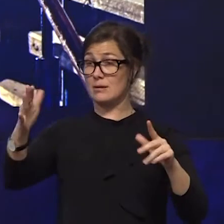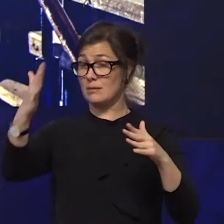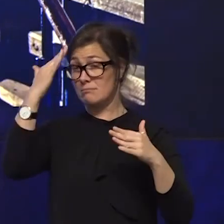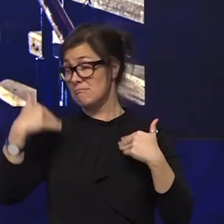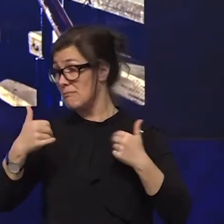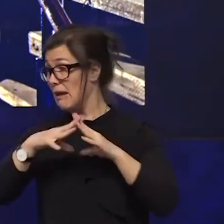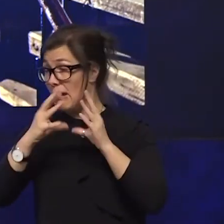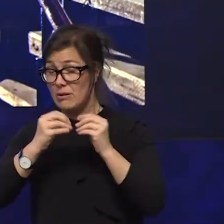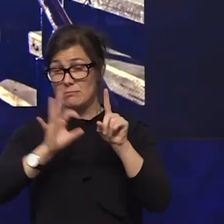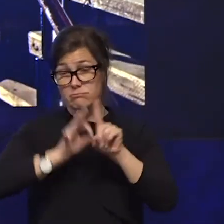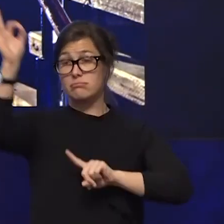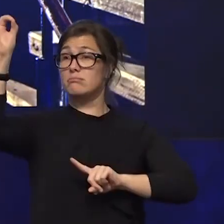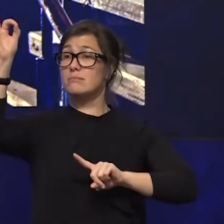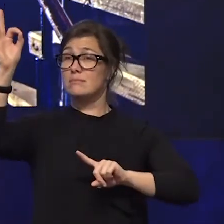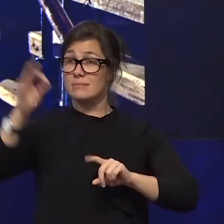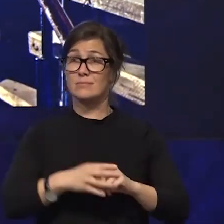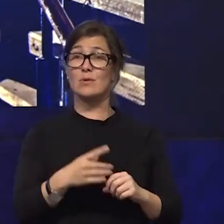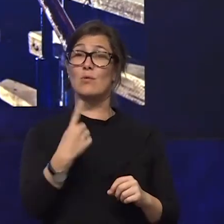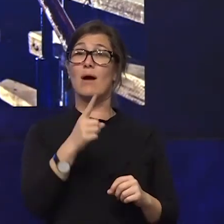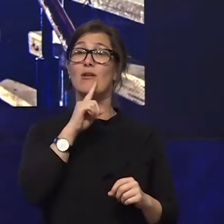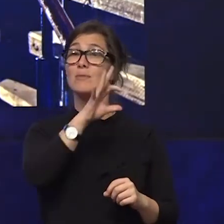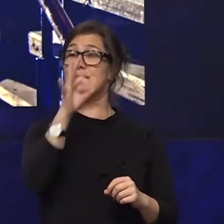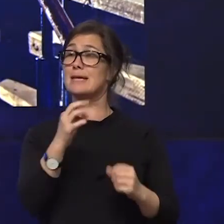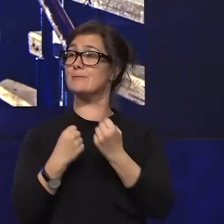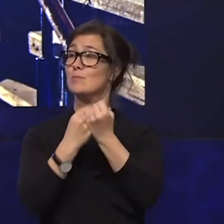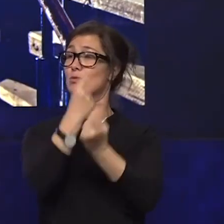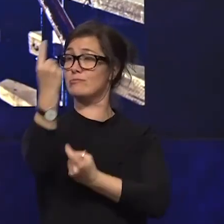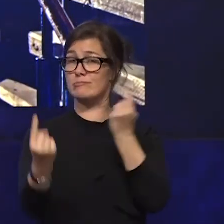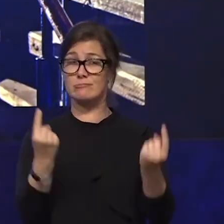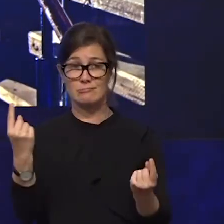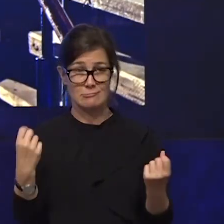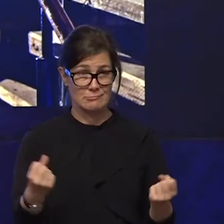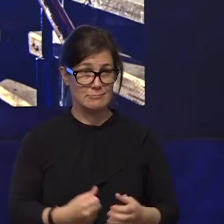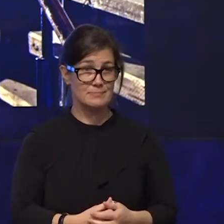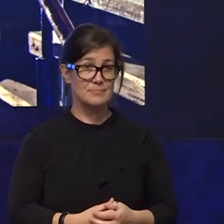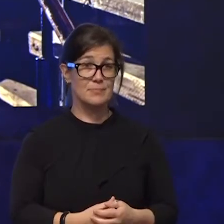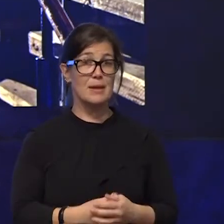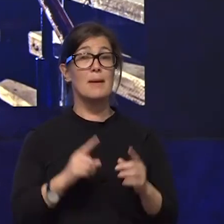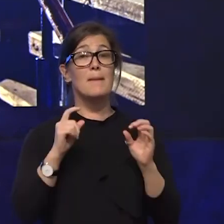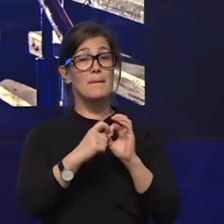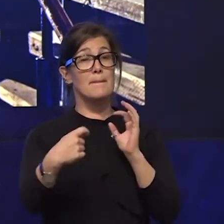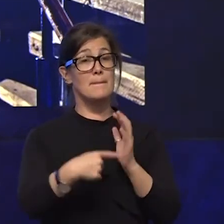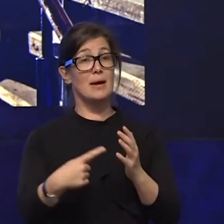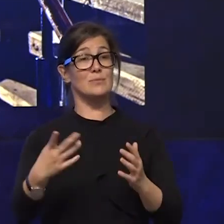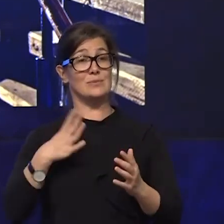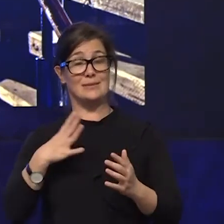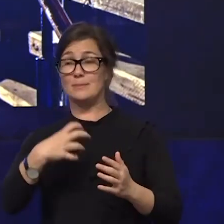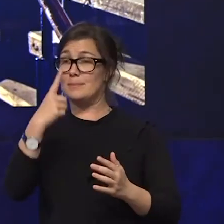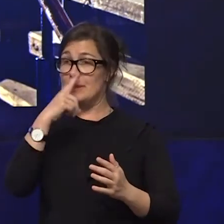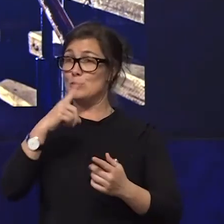like the ones represented here today and who are not here today but will indeed continue to do that work